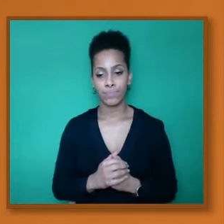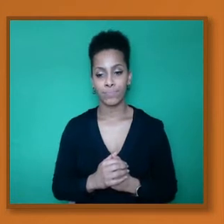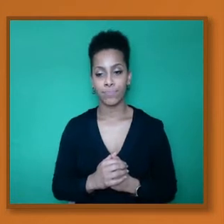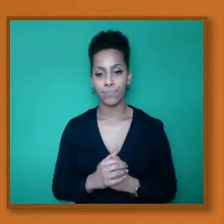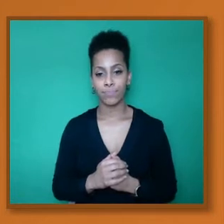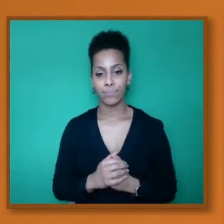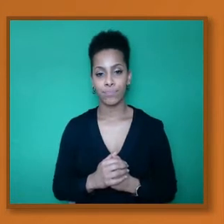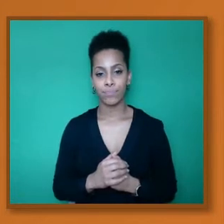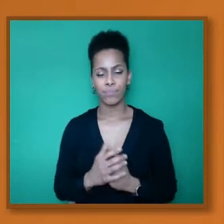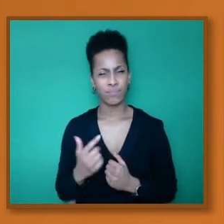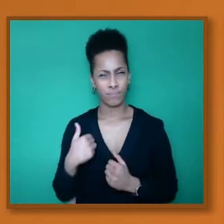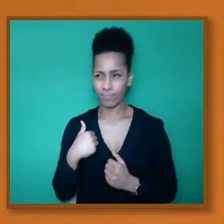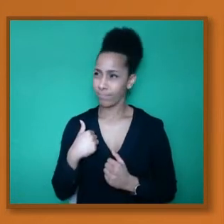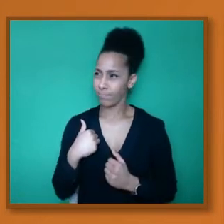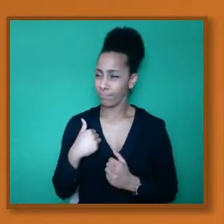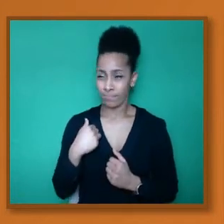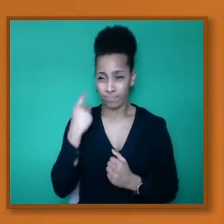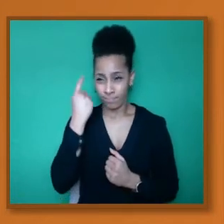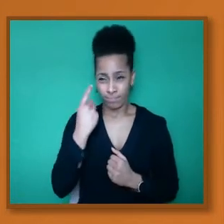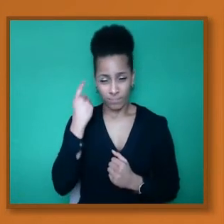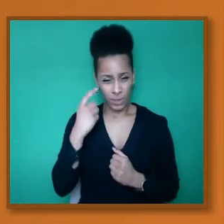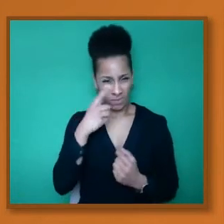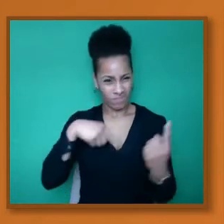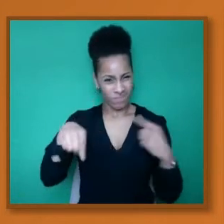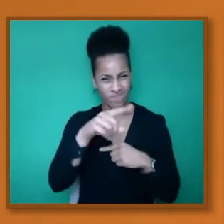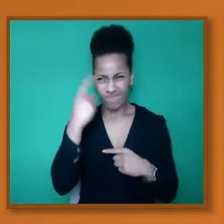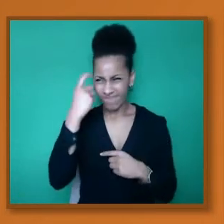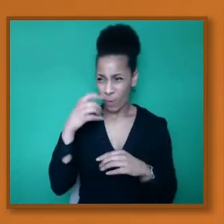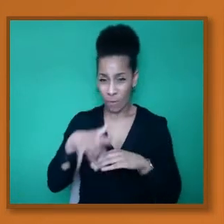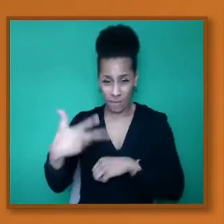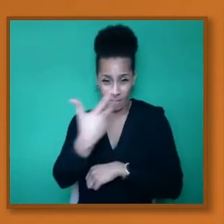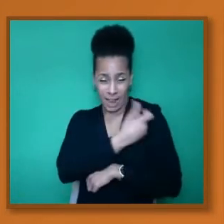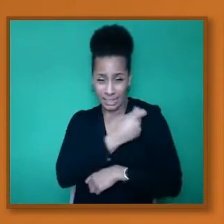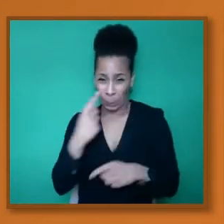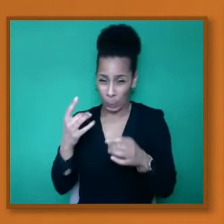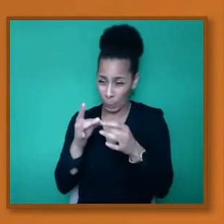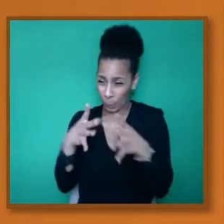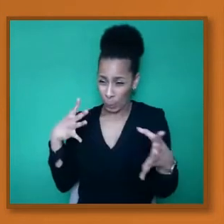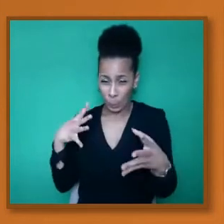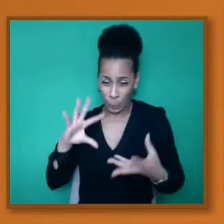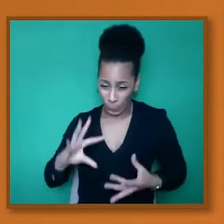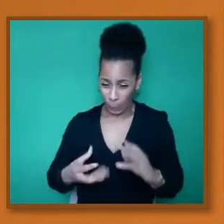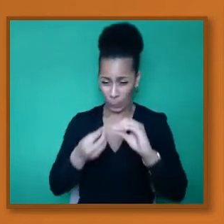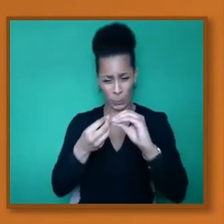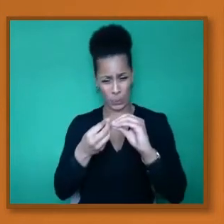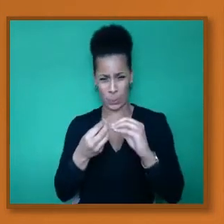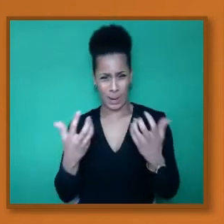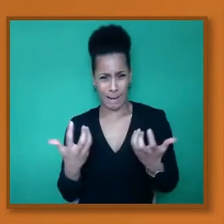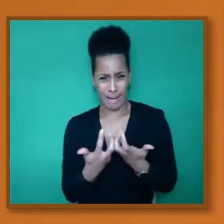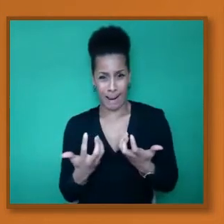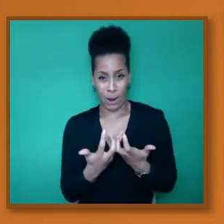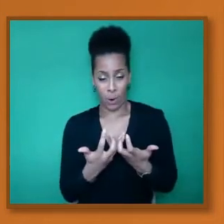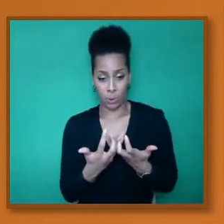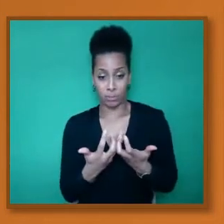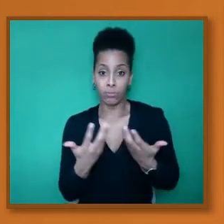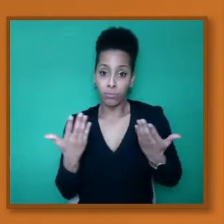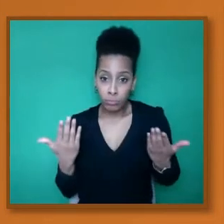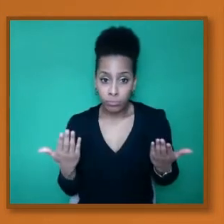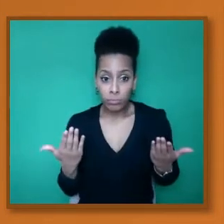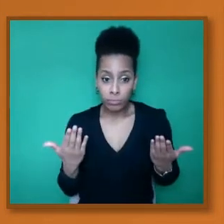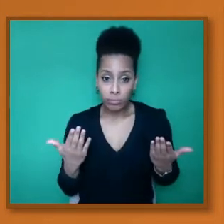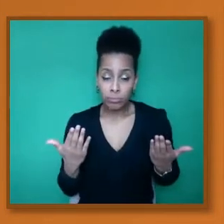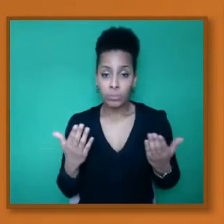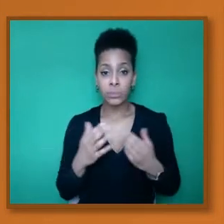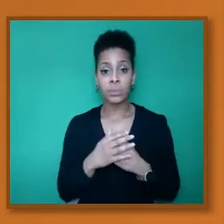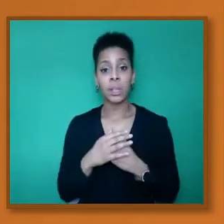speedy to develop? If we click through very quickly, what we can see is that we've got in a conventional